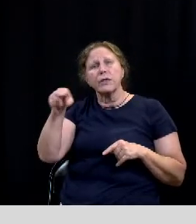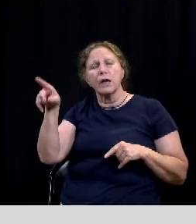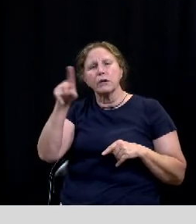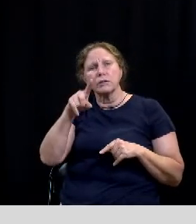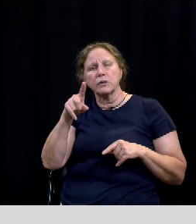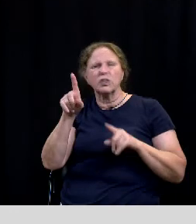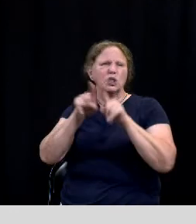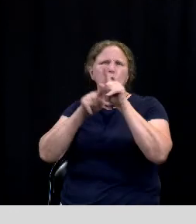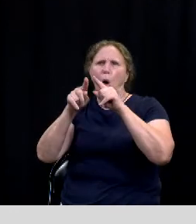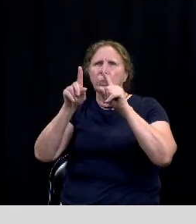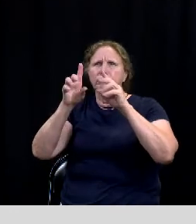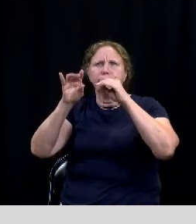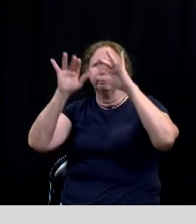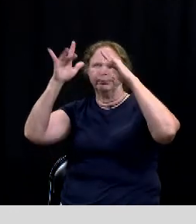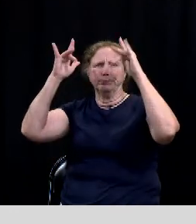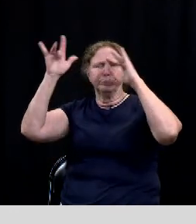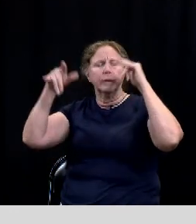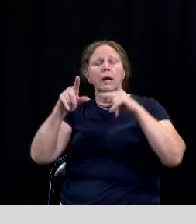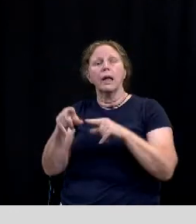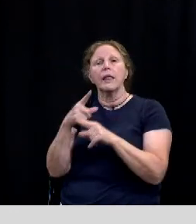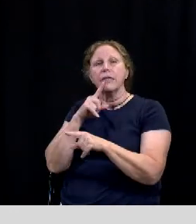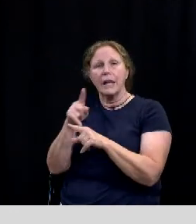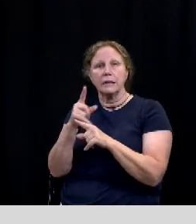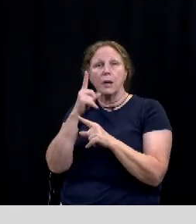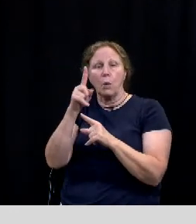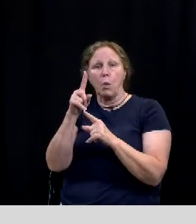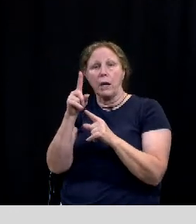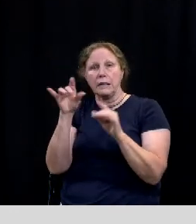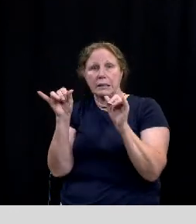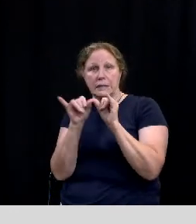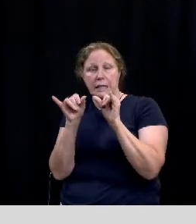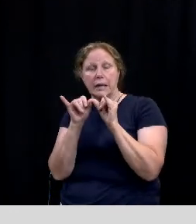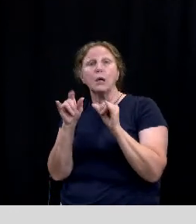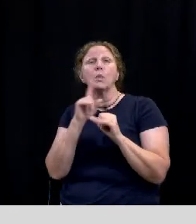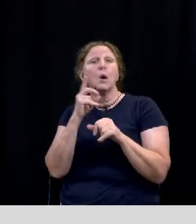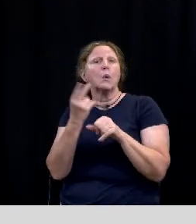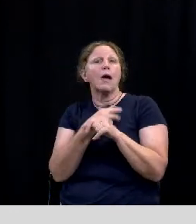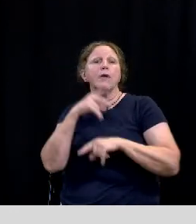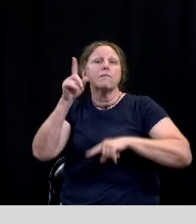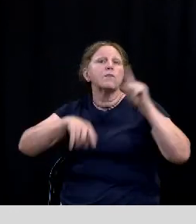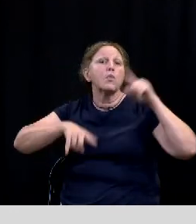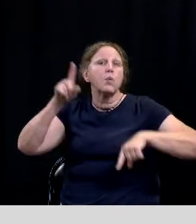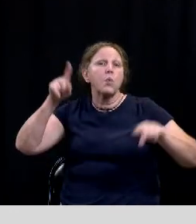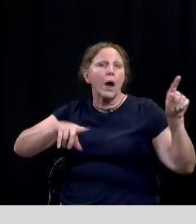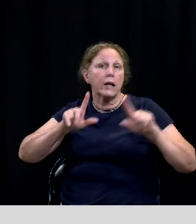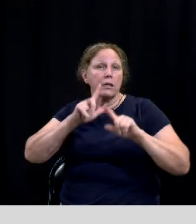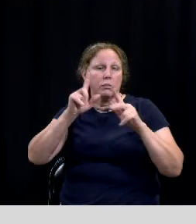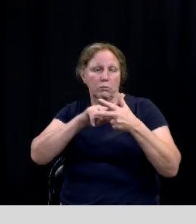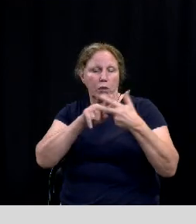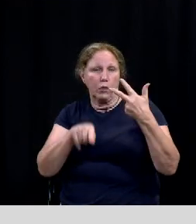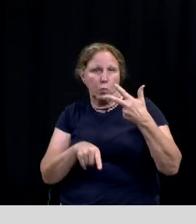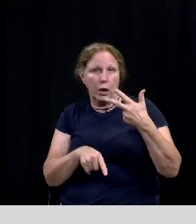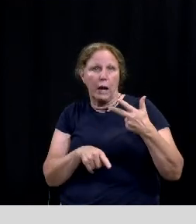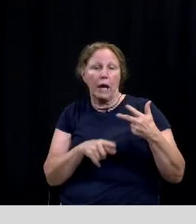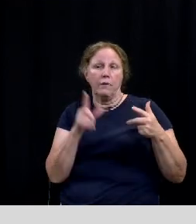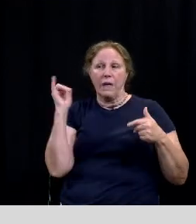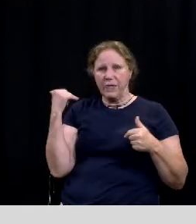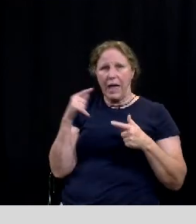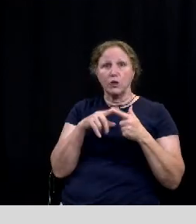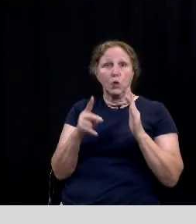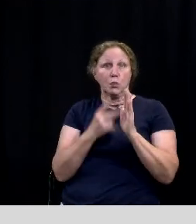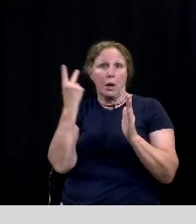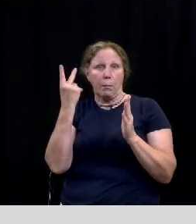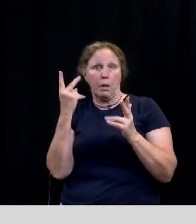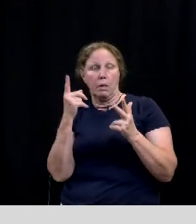starbursts the pictures you see here are a single size um we're actually going to have a variety of three different sizes ranging from this to about double that